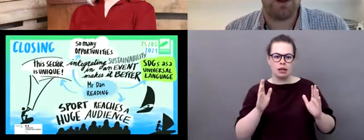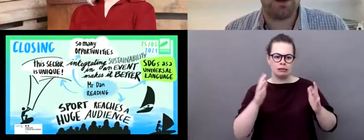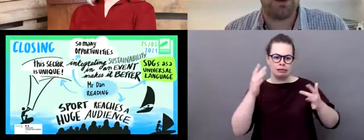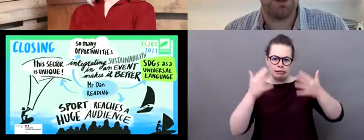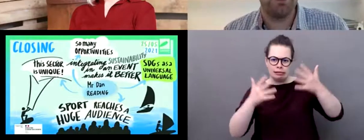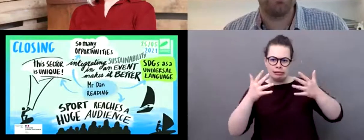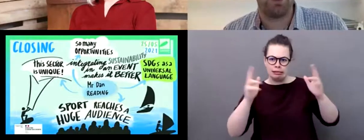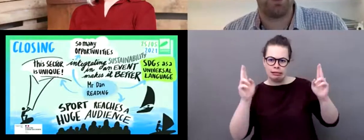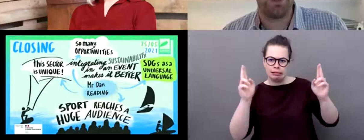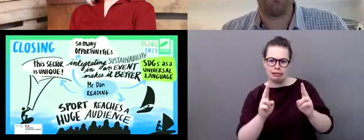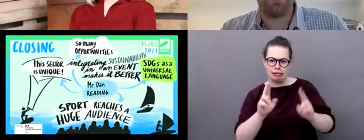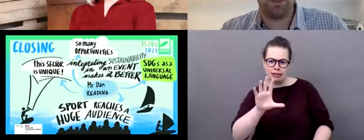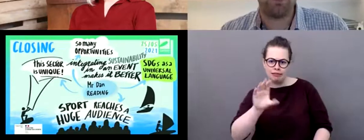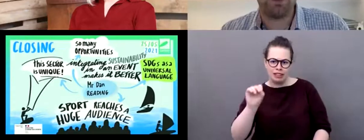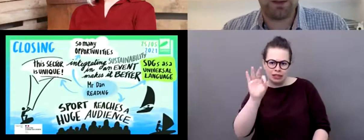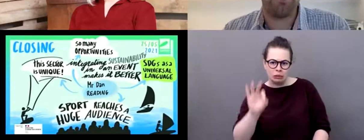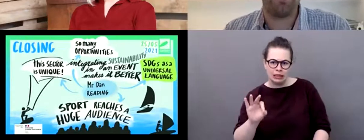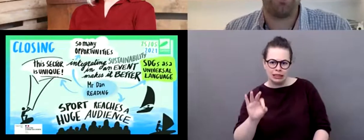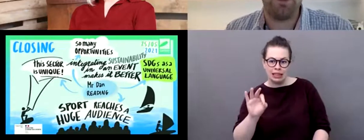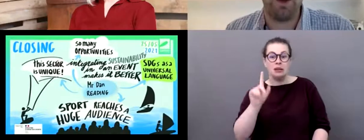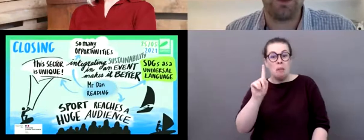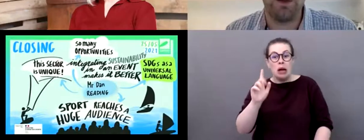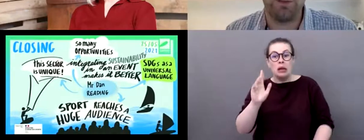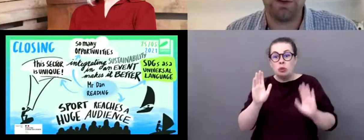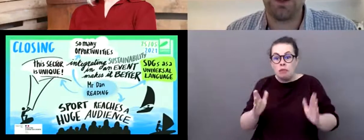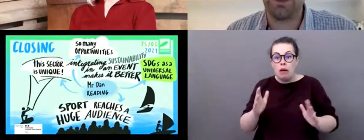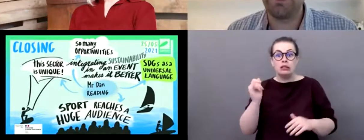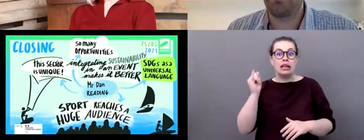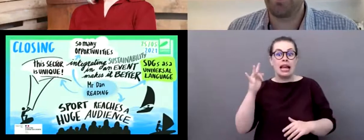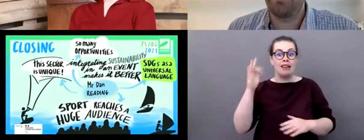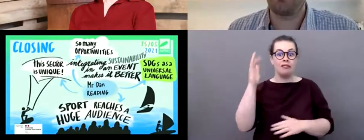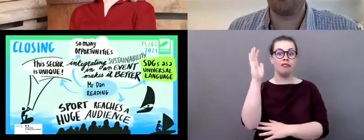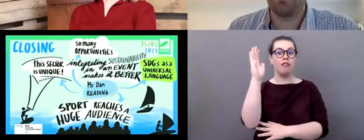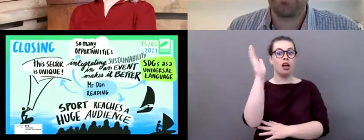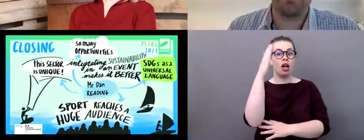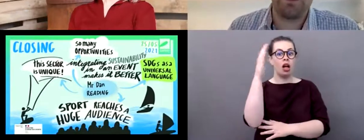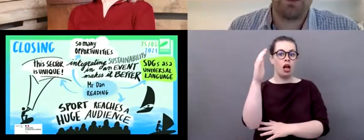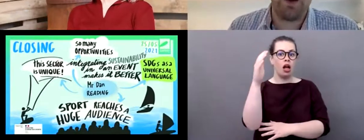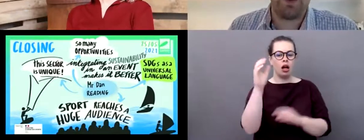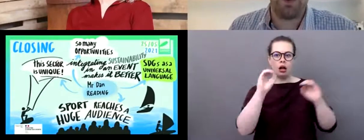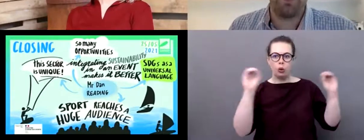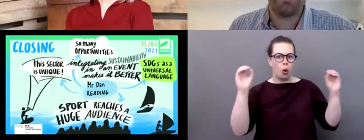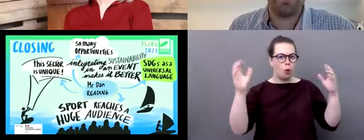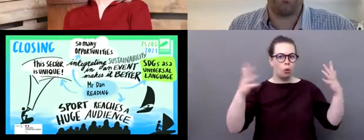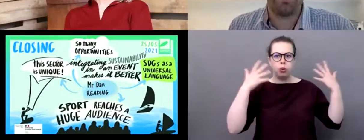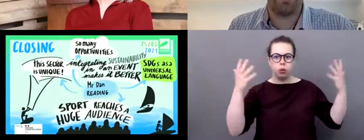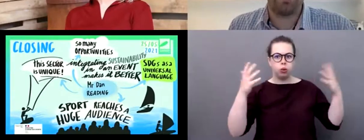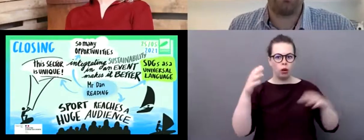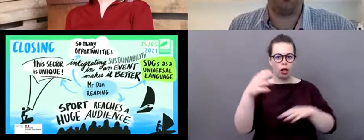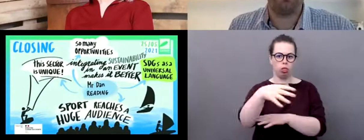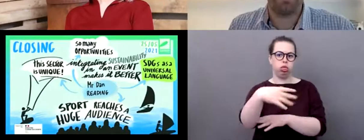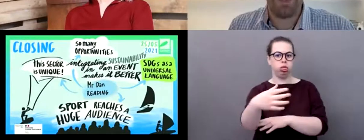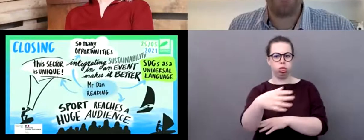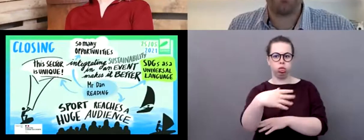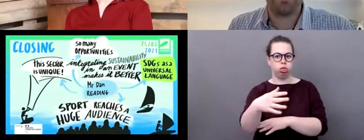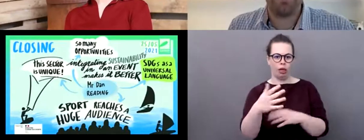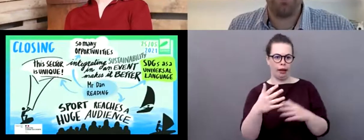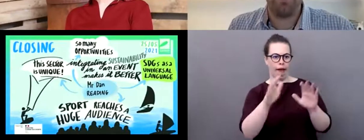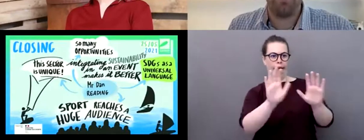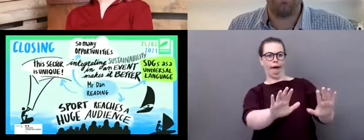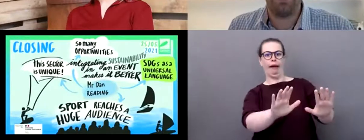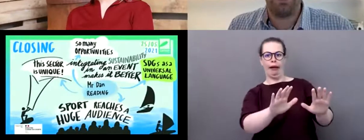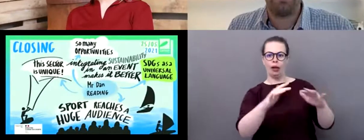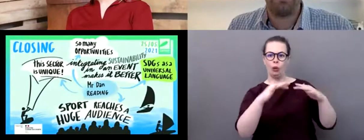component. So we have to, there does have to be boats in the water. So then we started to think about, okay, well, let's see if we can act